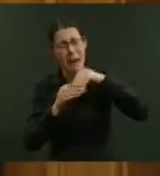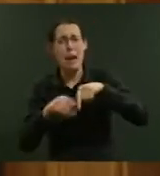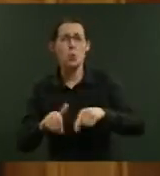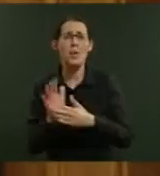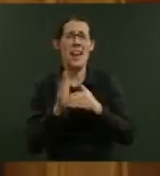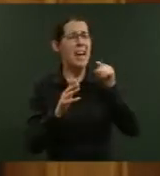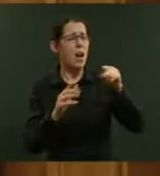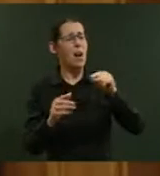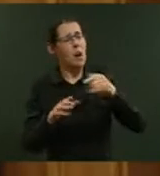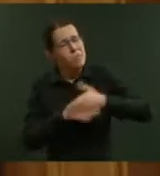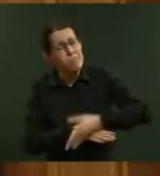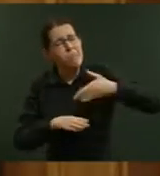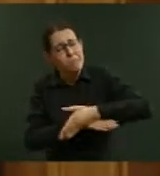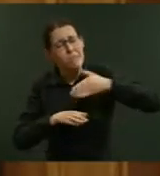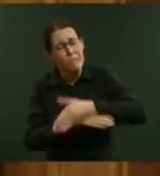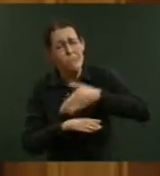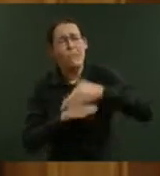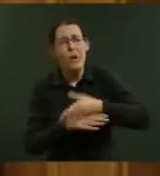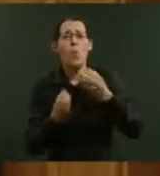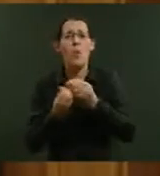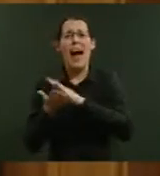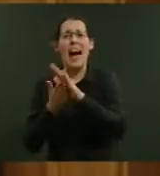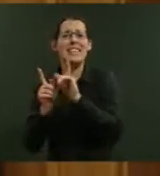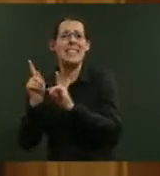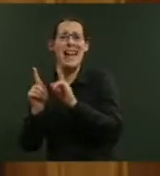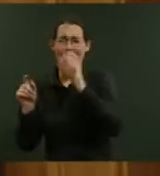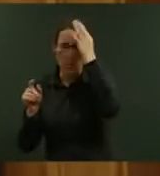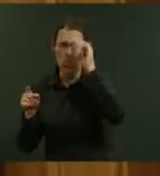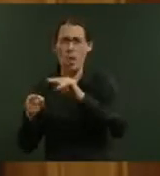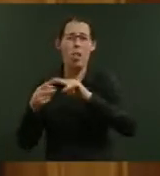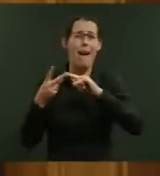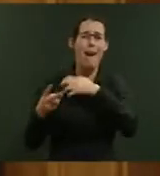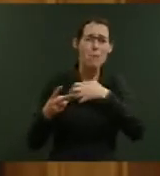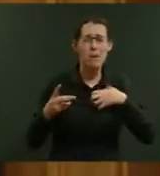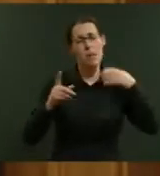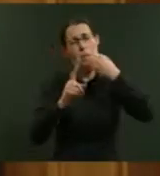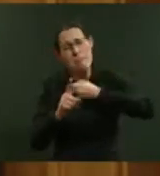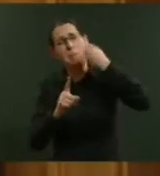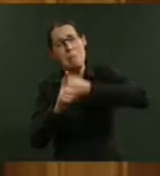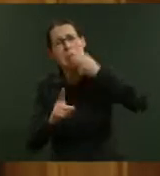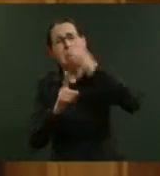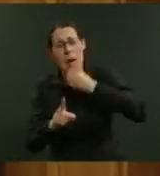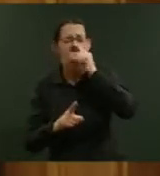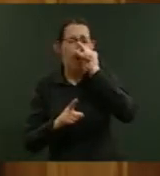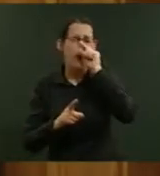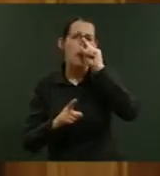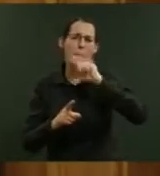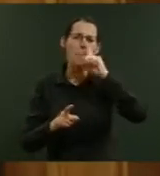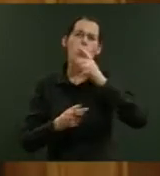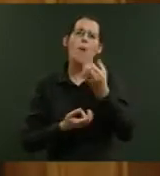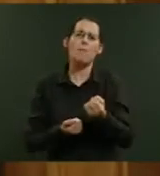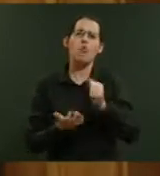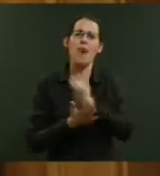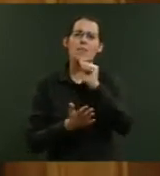with the Hutt City Council, with government, with anyone who would take him on to enable people to have rights. He was a